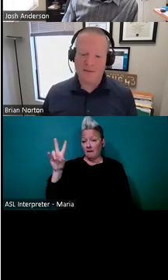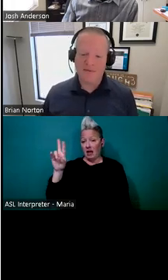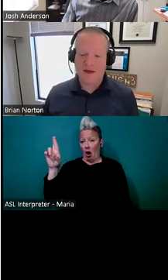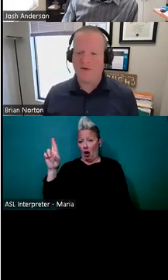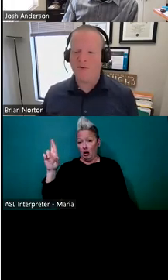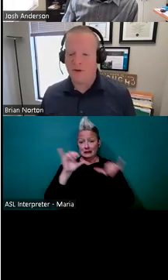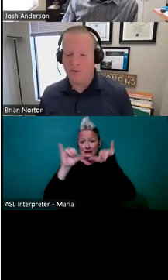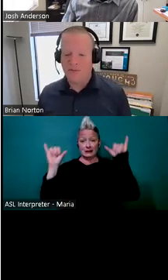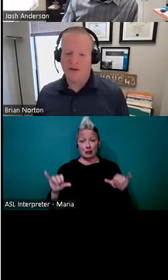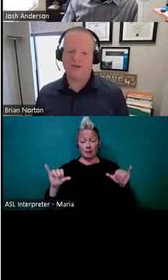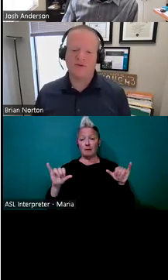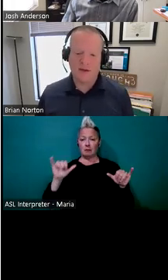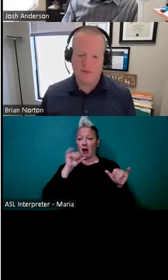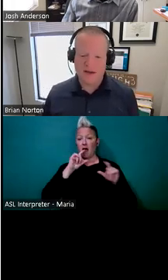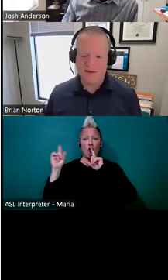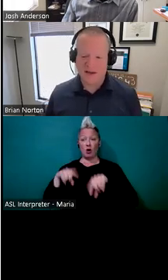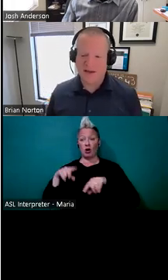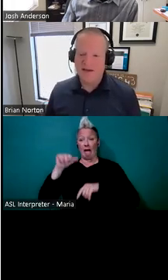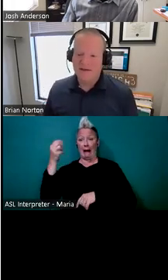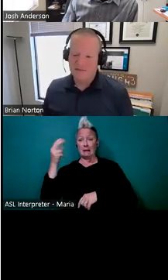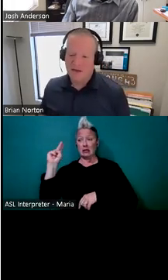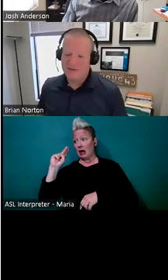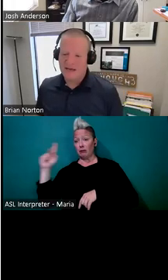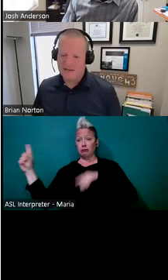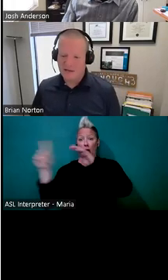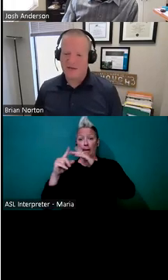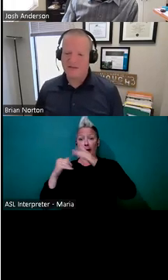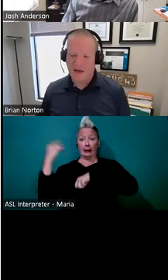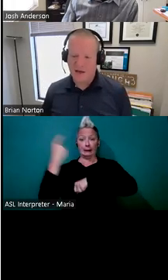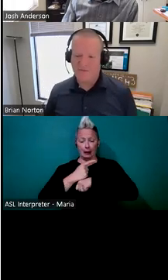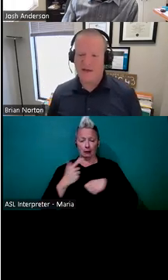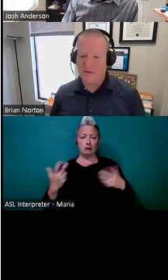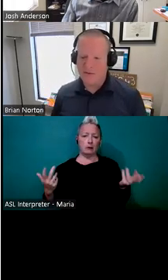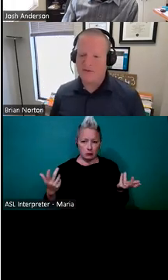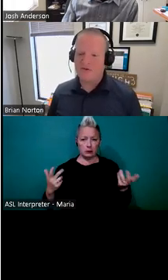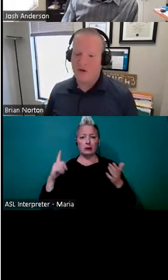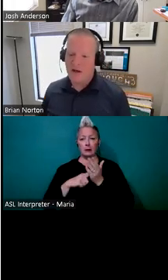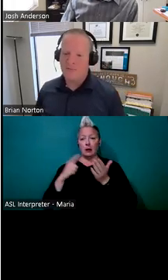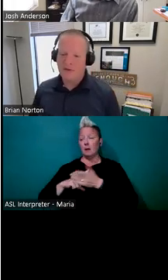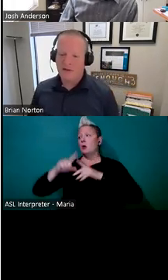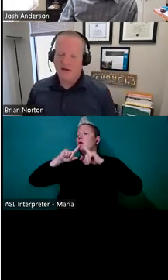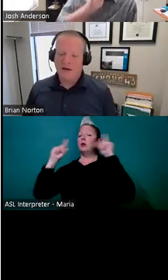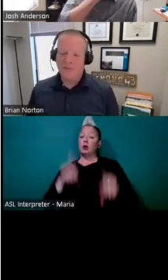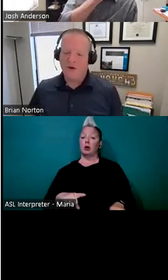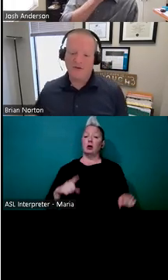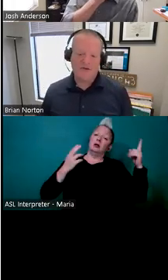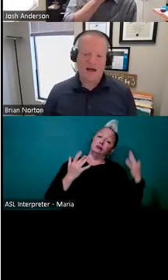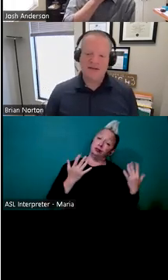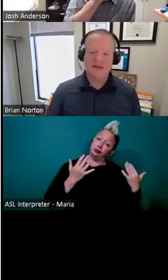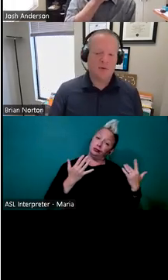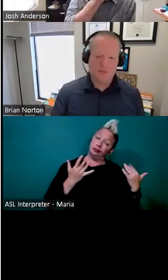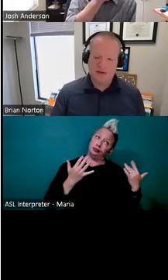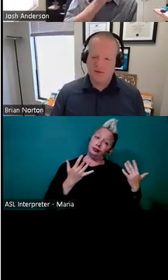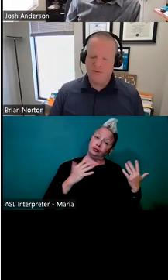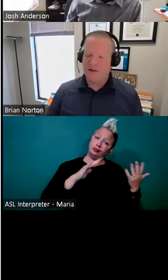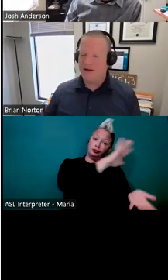hop on Amazon and order equipment and it shows up the next day. Sometimes it takes a little bit of time for that equipment to show up. Um, you also have an